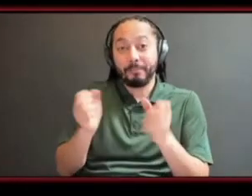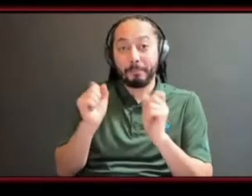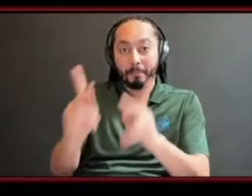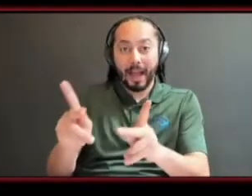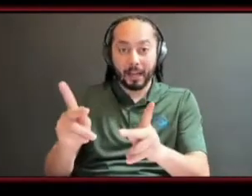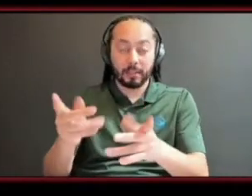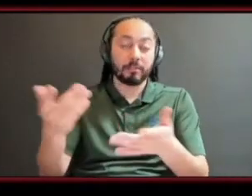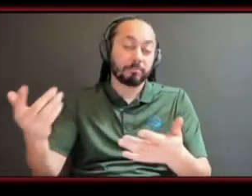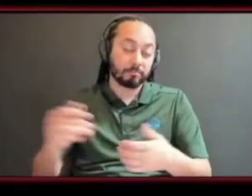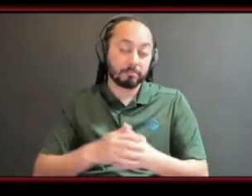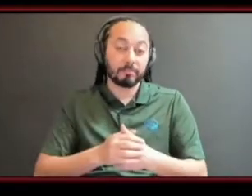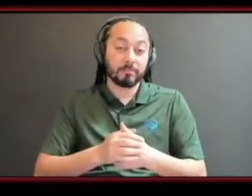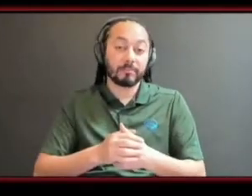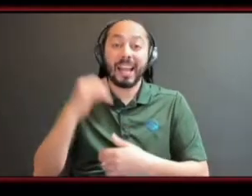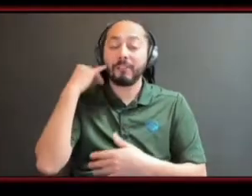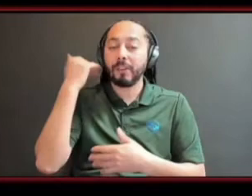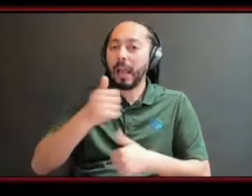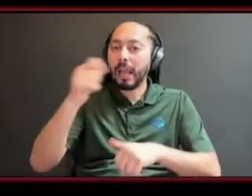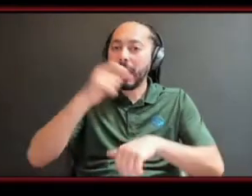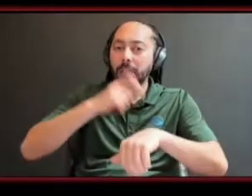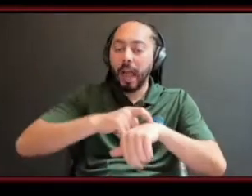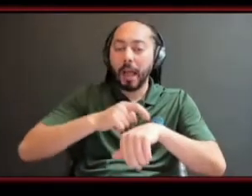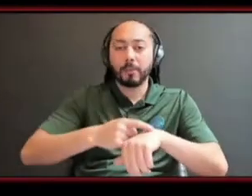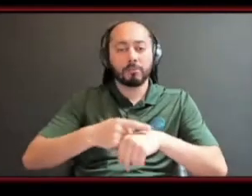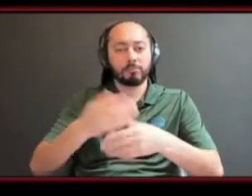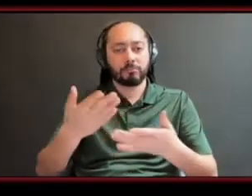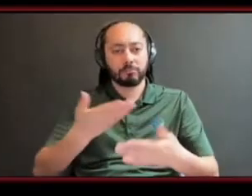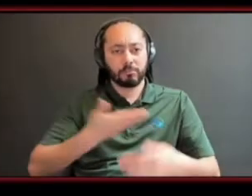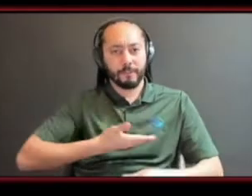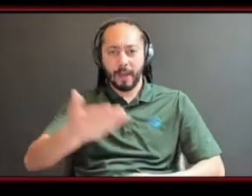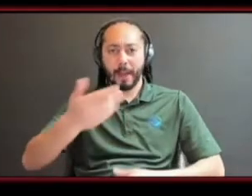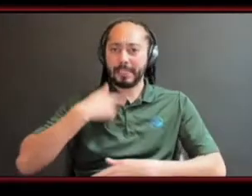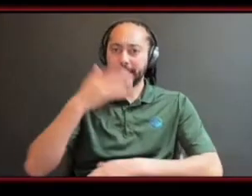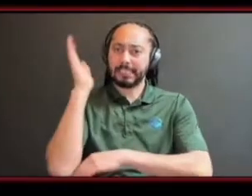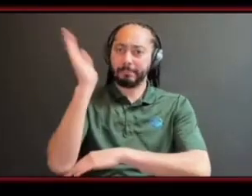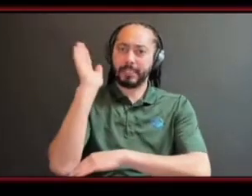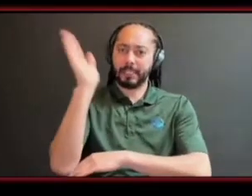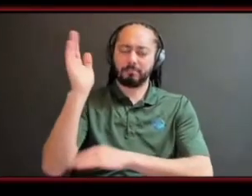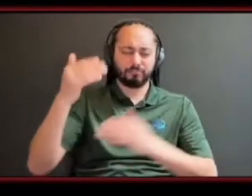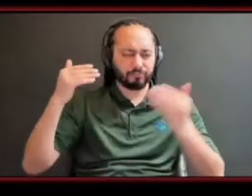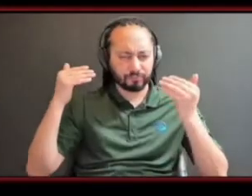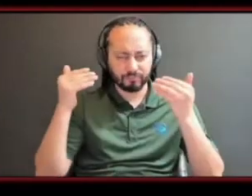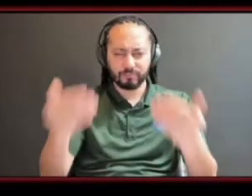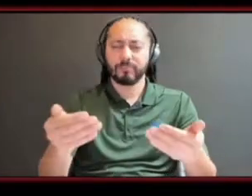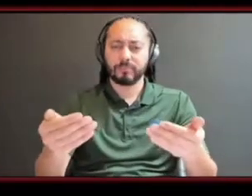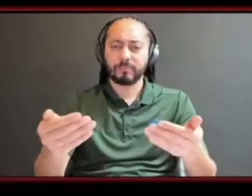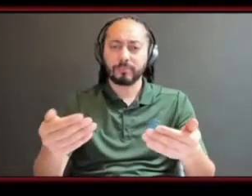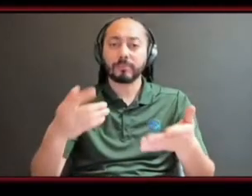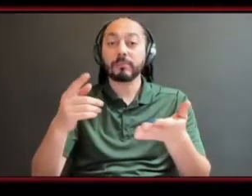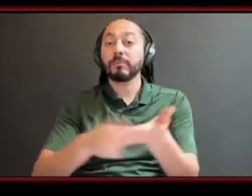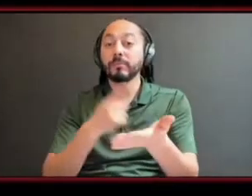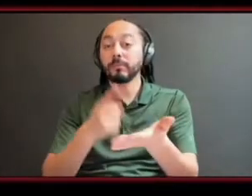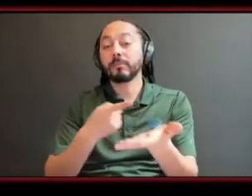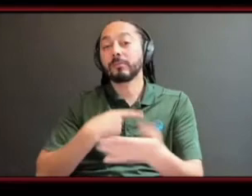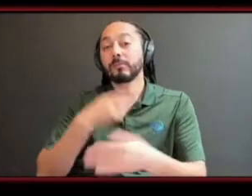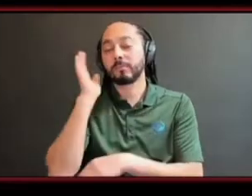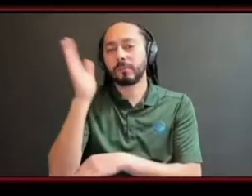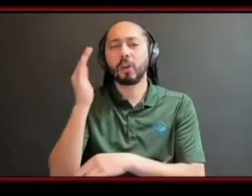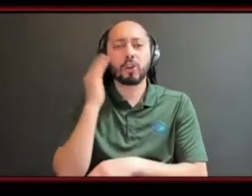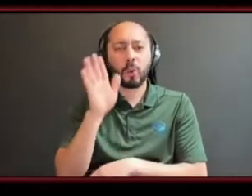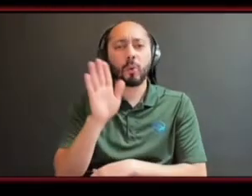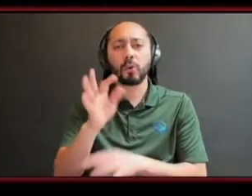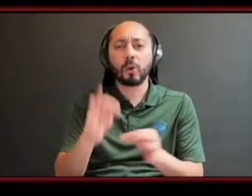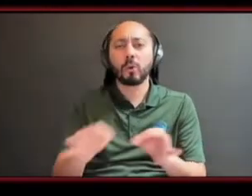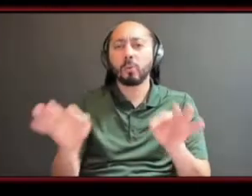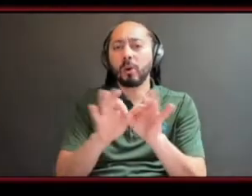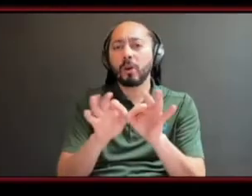on my products or wellness i go and i speak and sometimes there's a speaker's fee and i think it's important to understand you know your worth but a